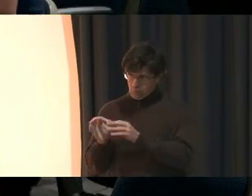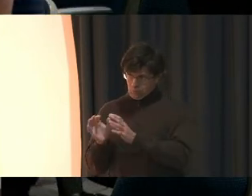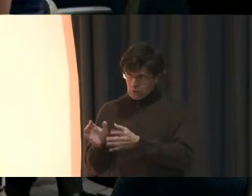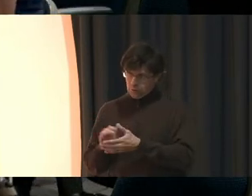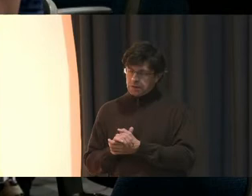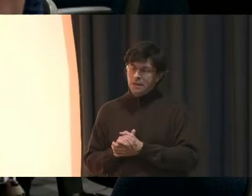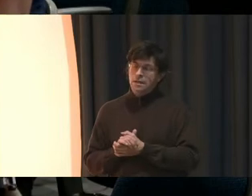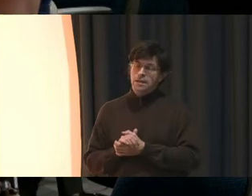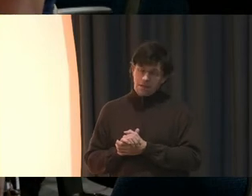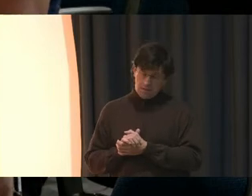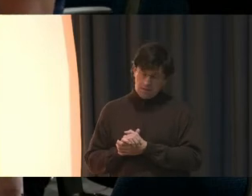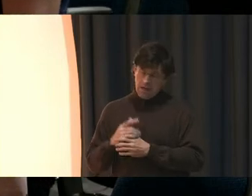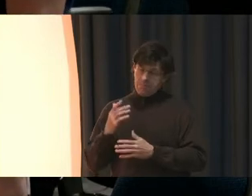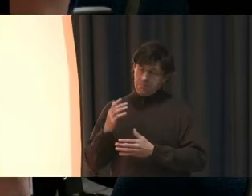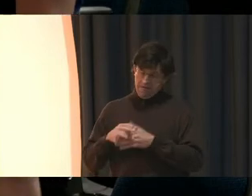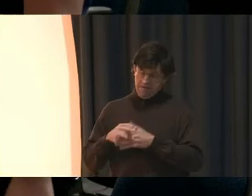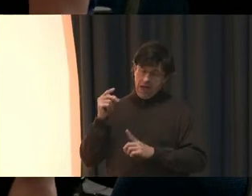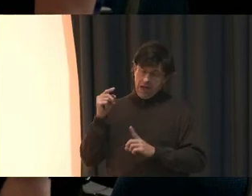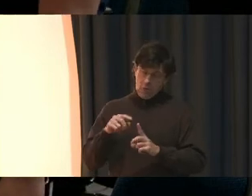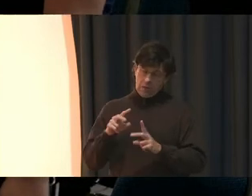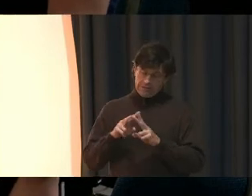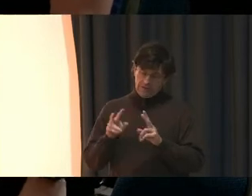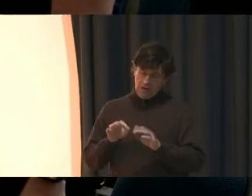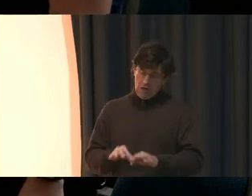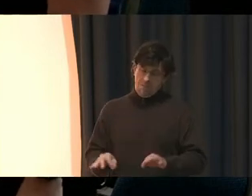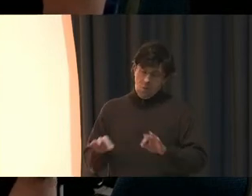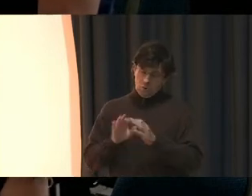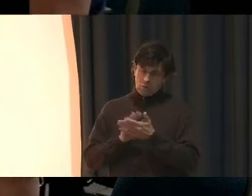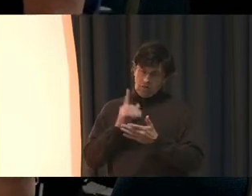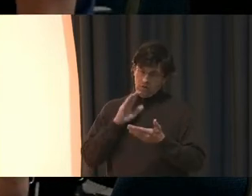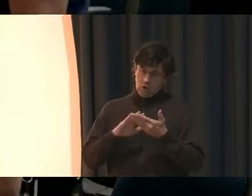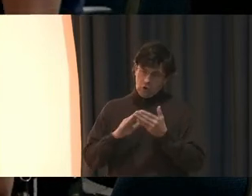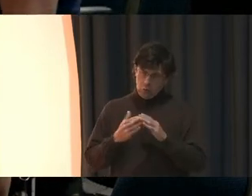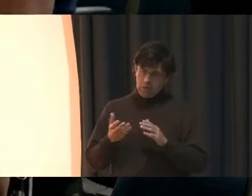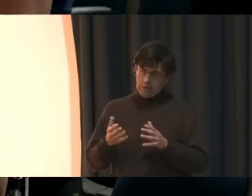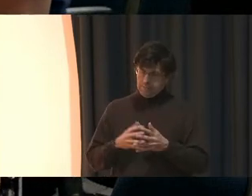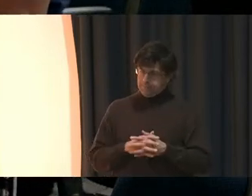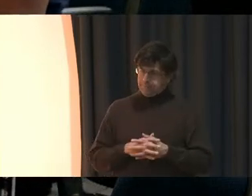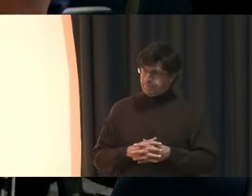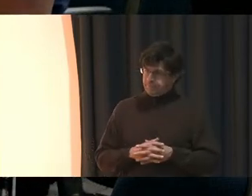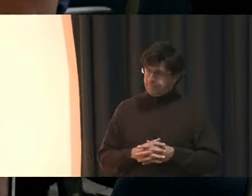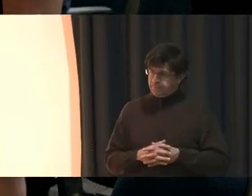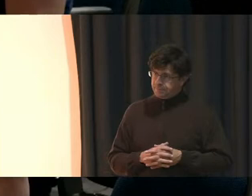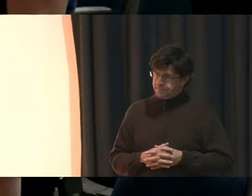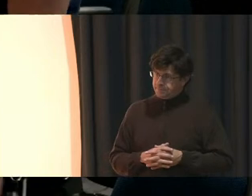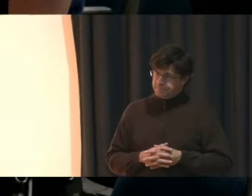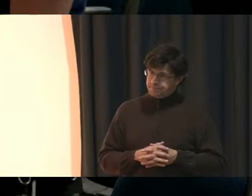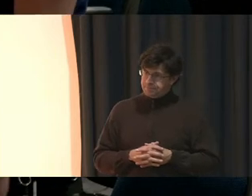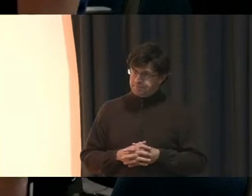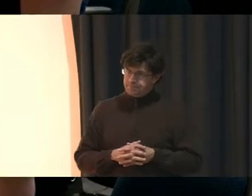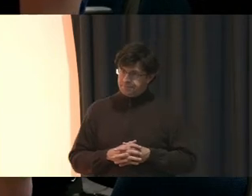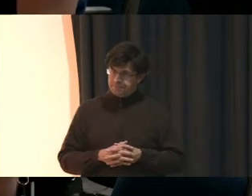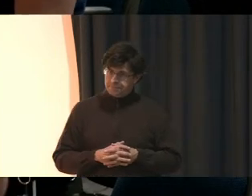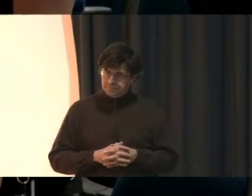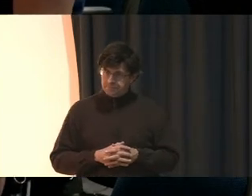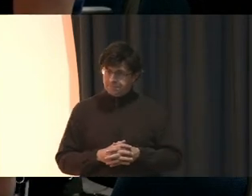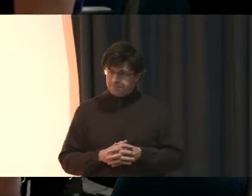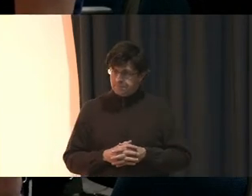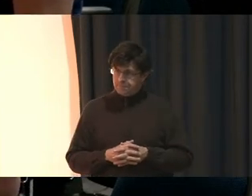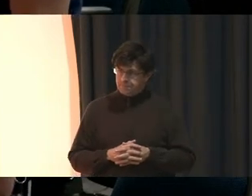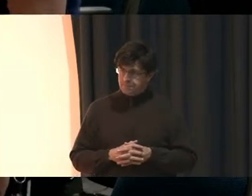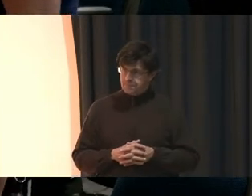And I believe that High Point is a very important school for the community. Esta comunidad es muy buena.